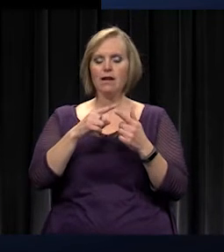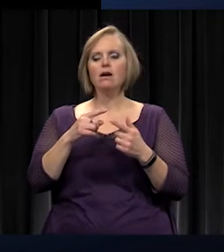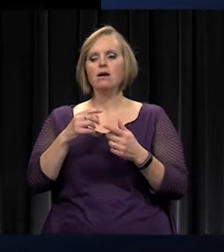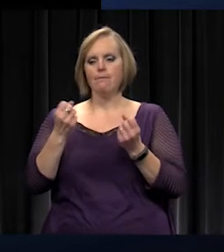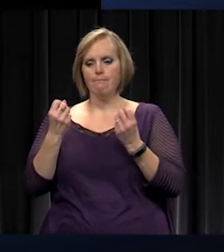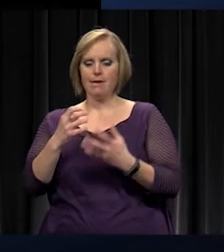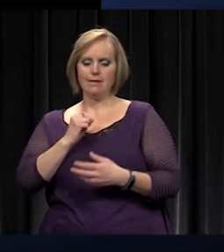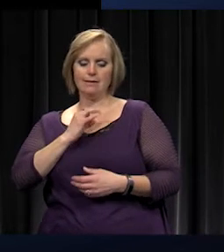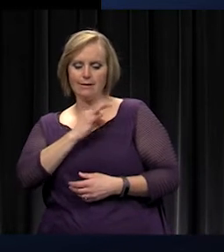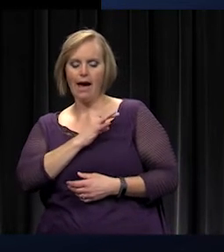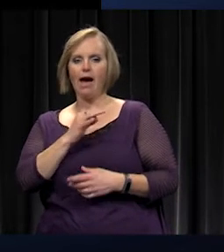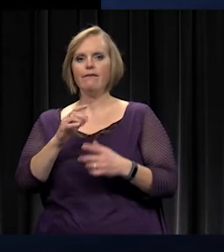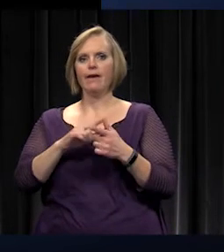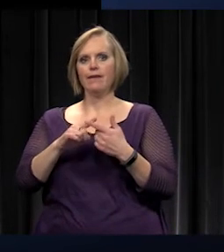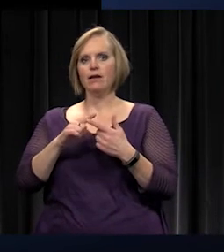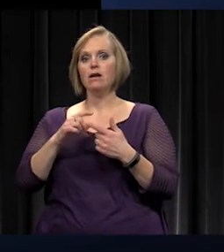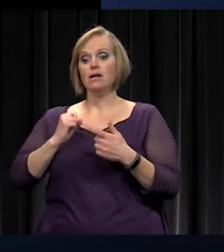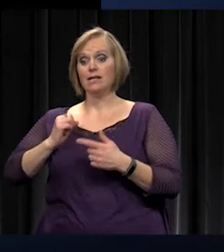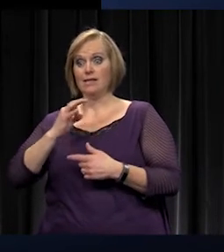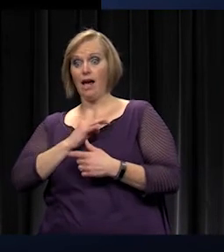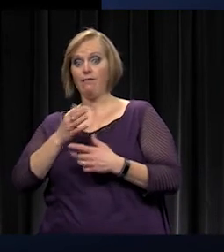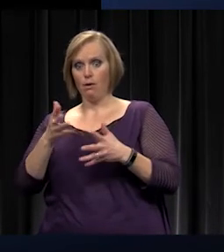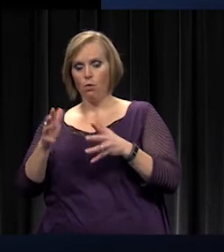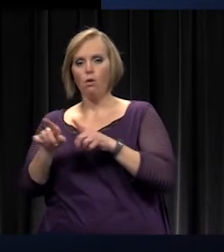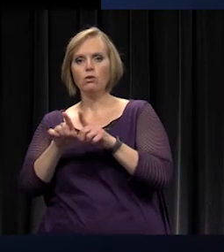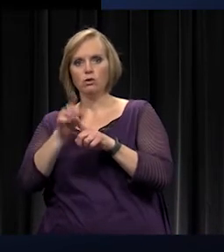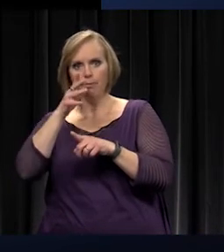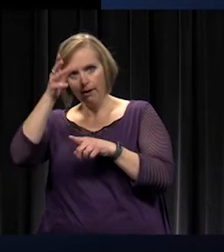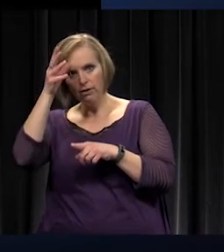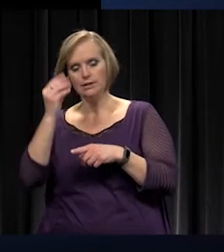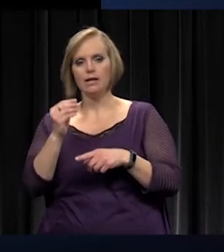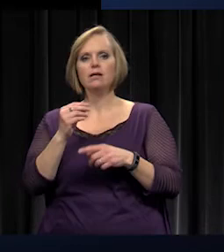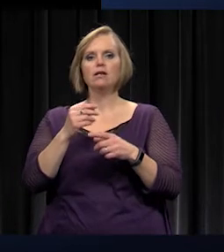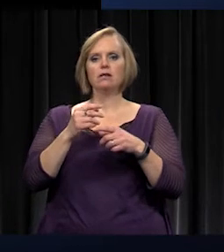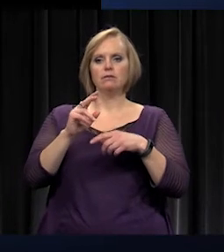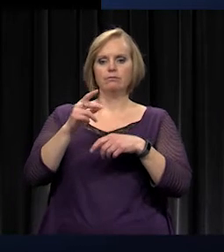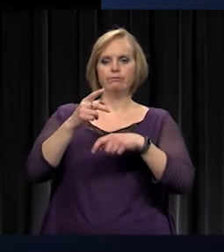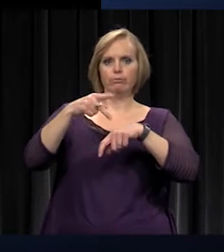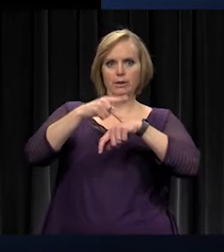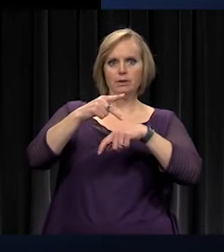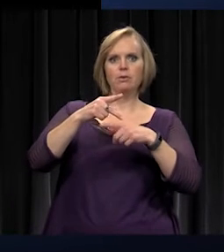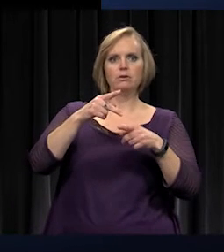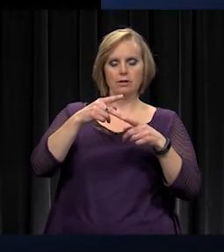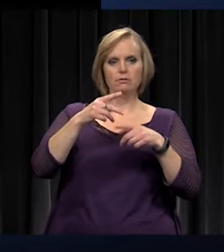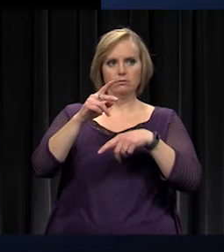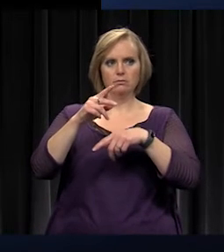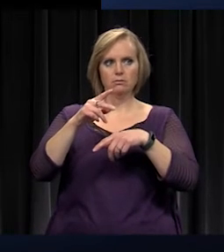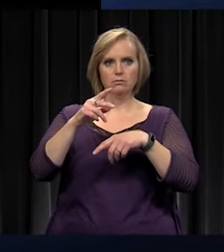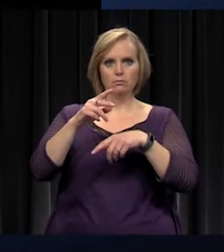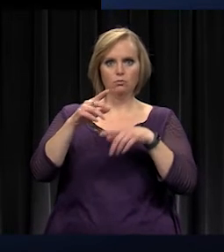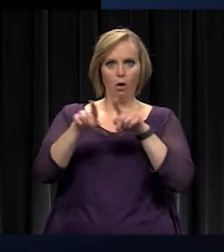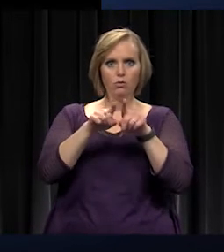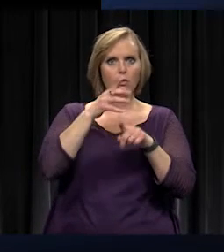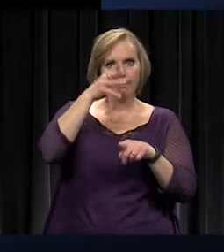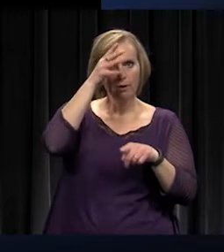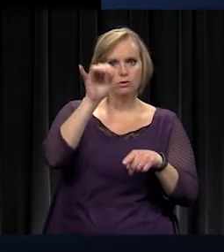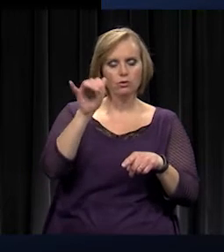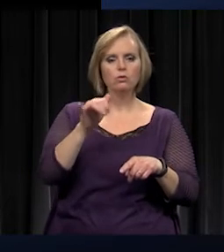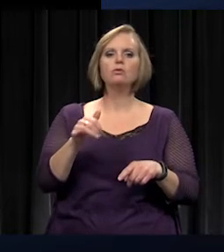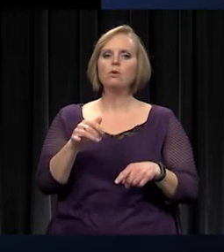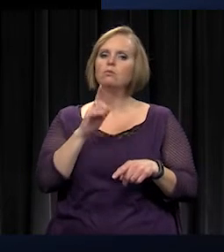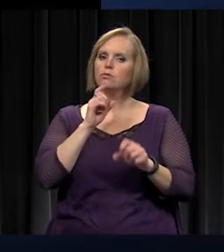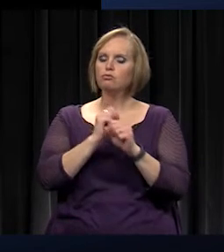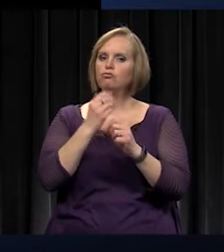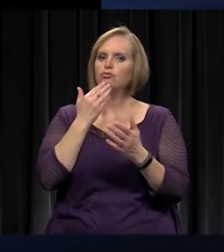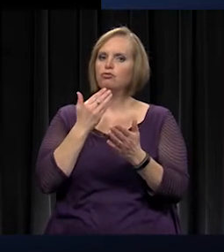administrators that were parents. again, just another look at those 130 folks that participated for three nights with us in January.